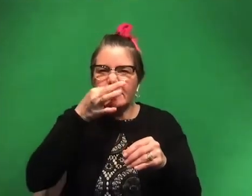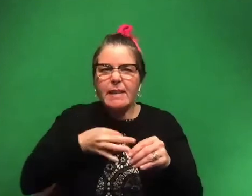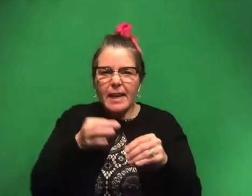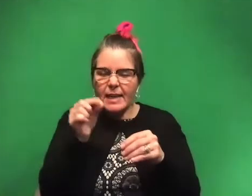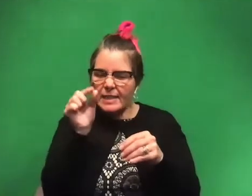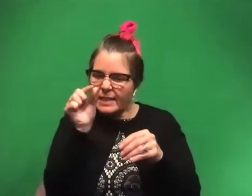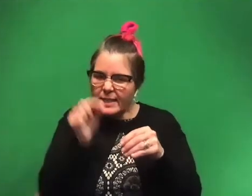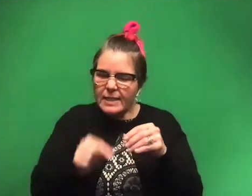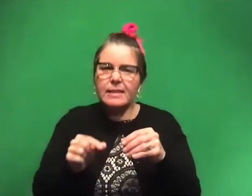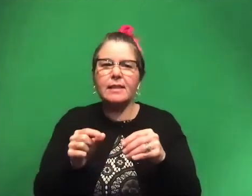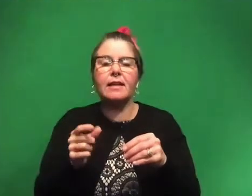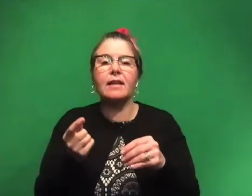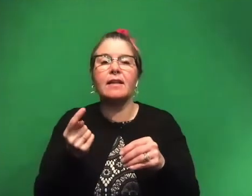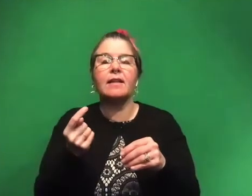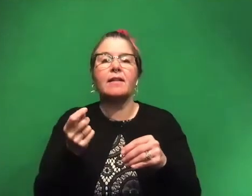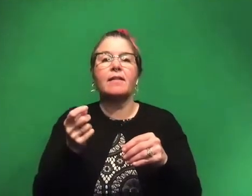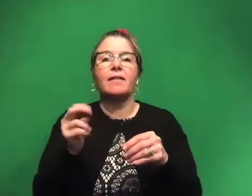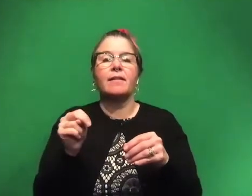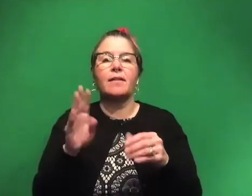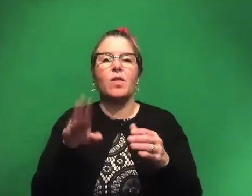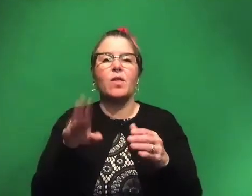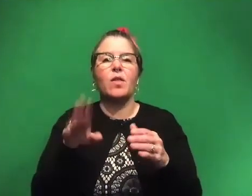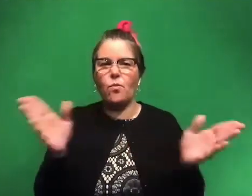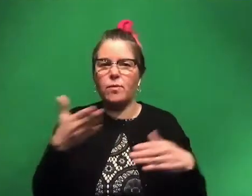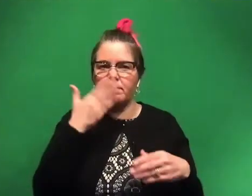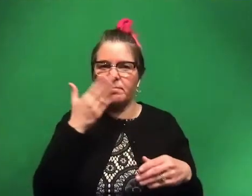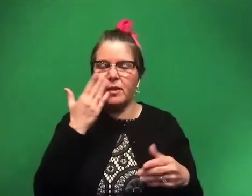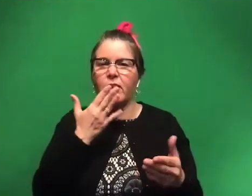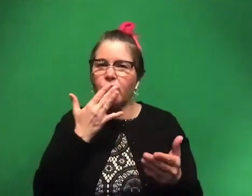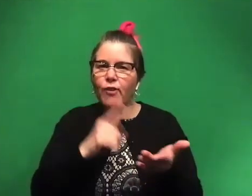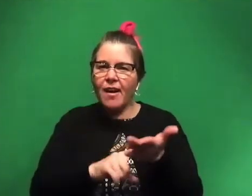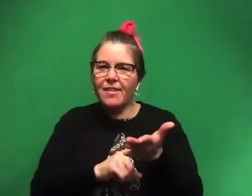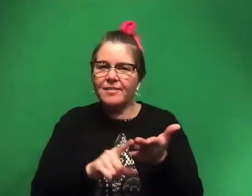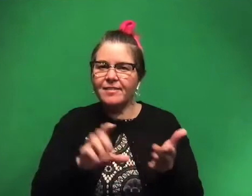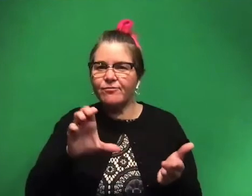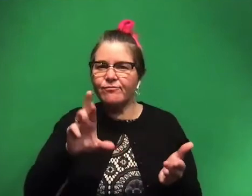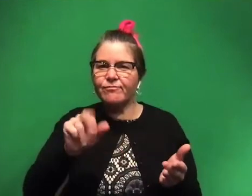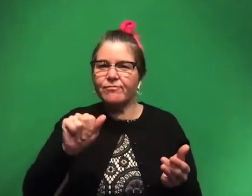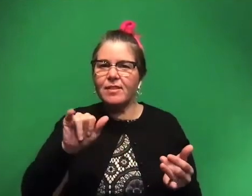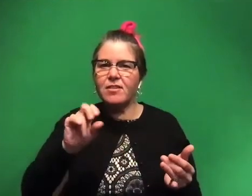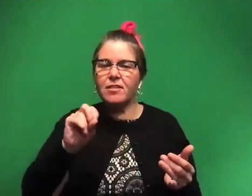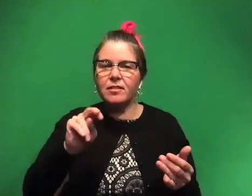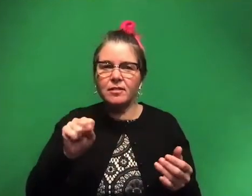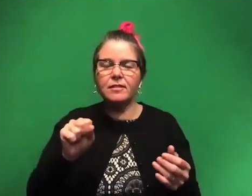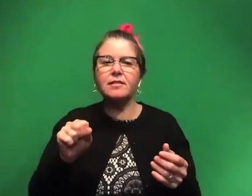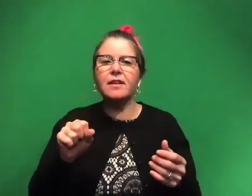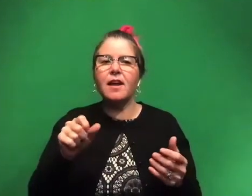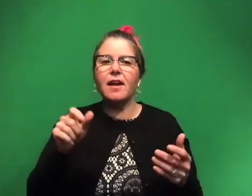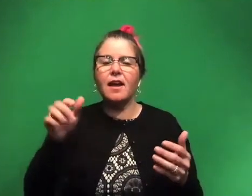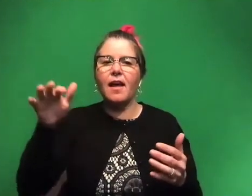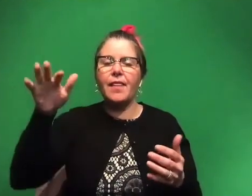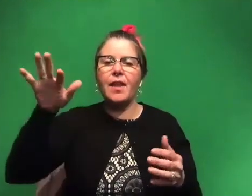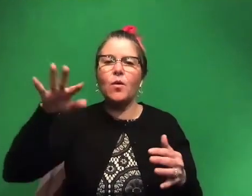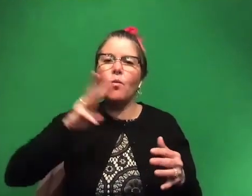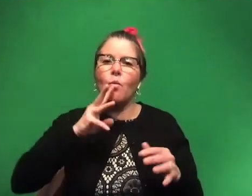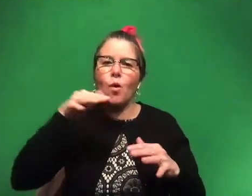bitsy, teeny tiny. And, um, the whole room smells like crayons basically. And there's like flowing water that helps take that